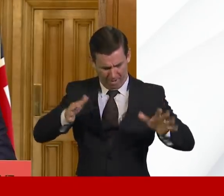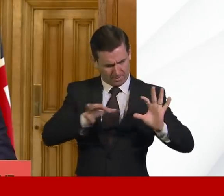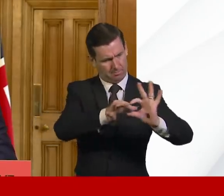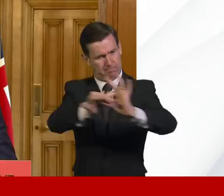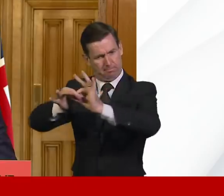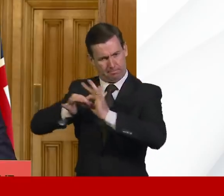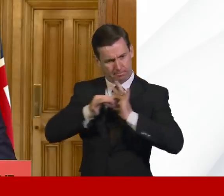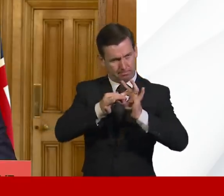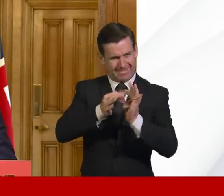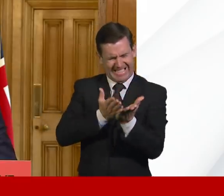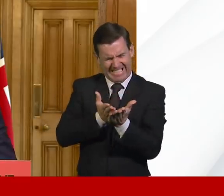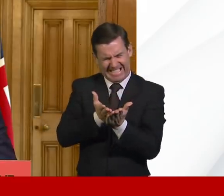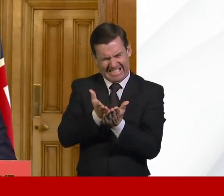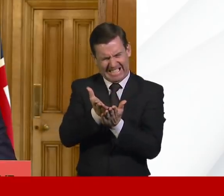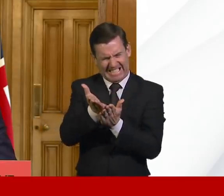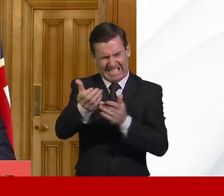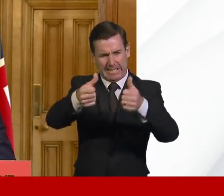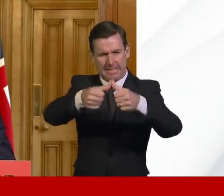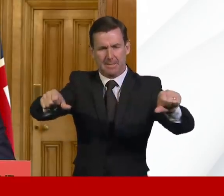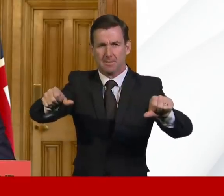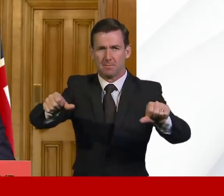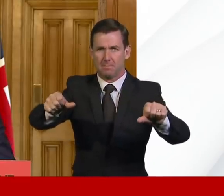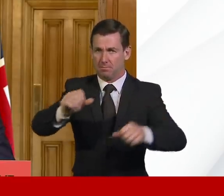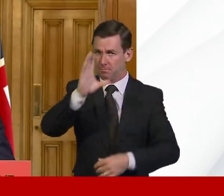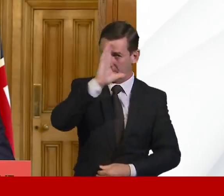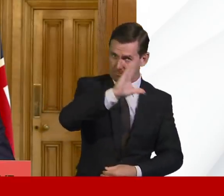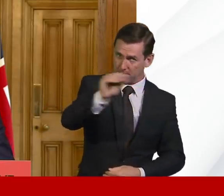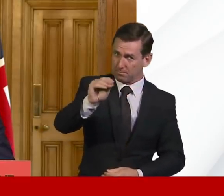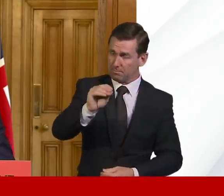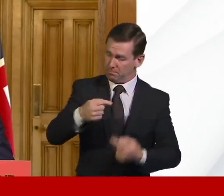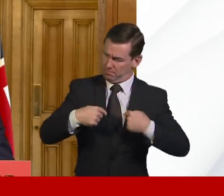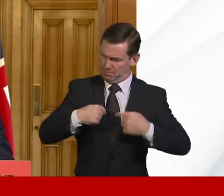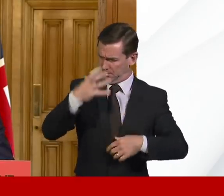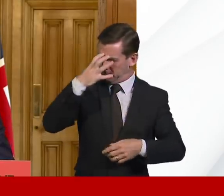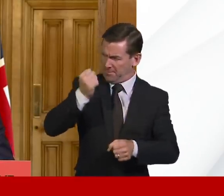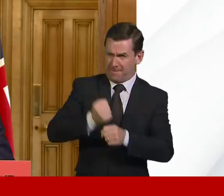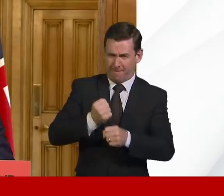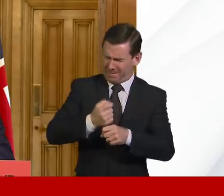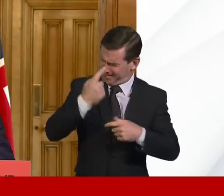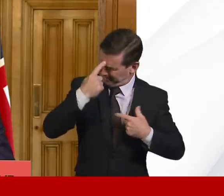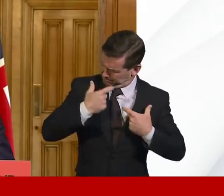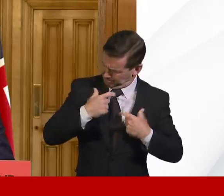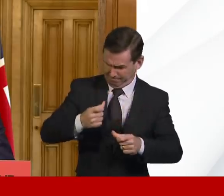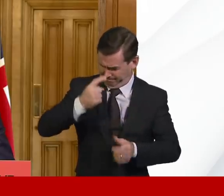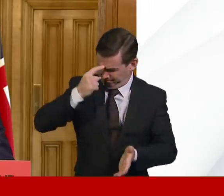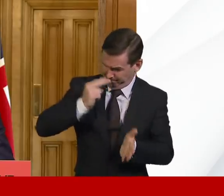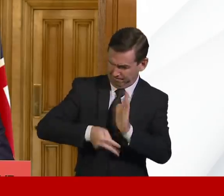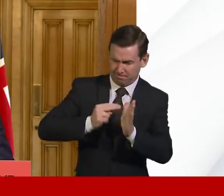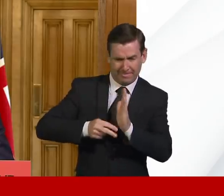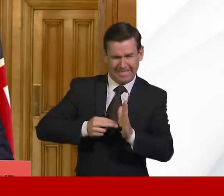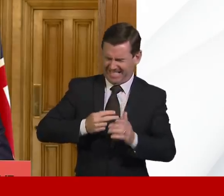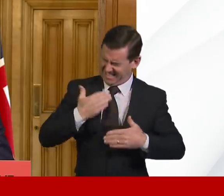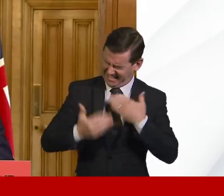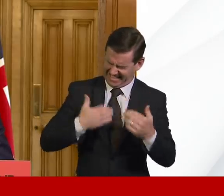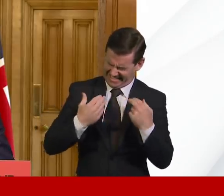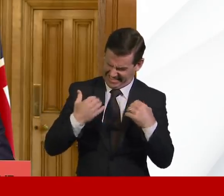And be in no doubt, the government will continue to fight tooth and nail to protect lives and